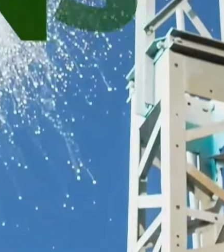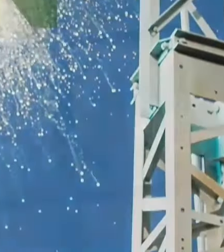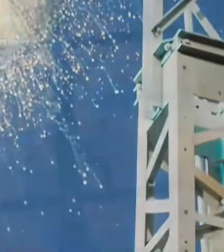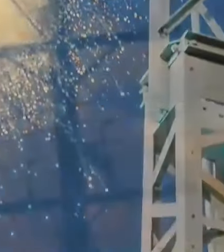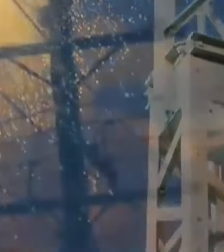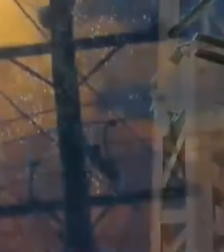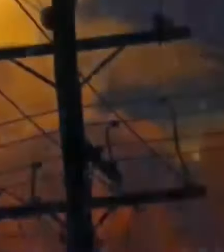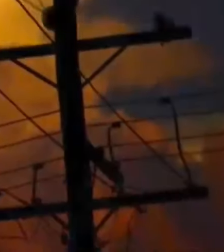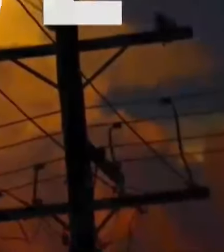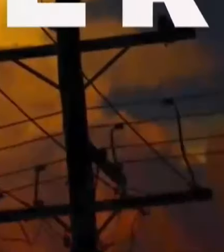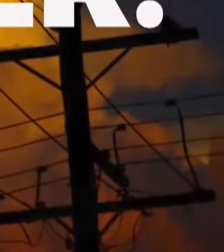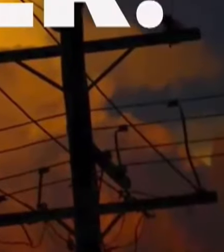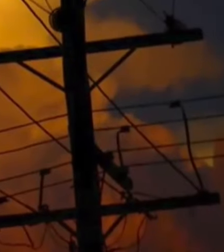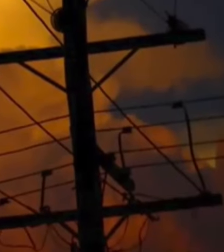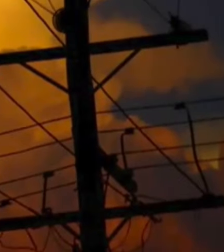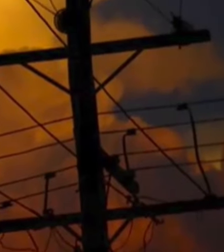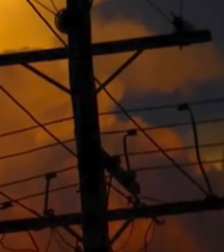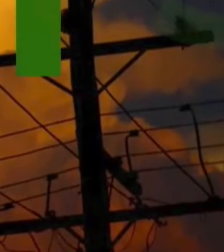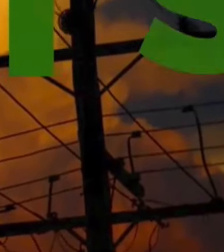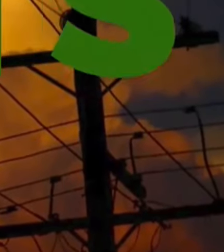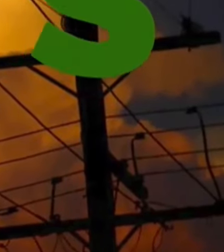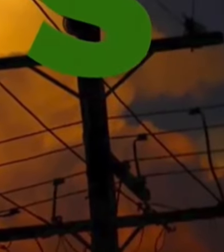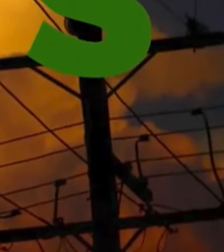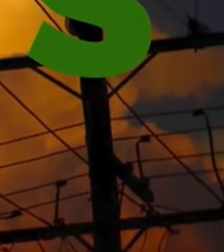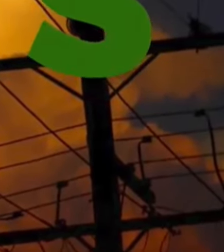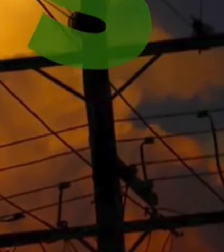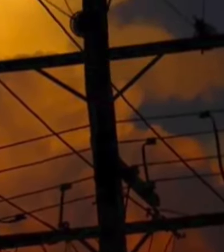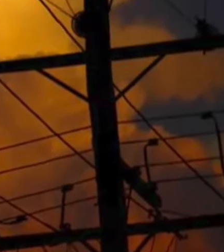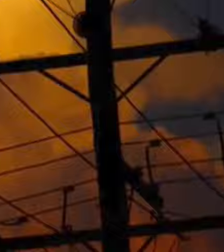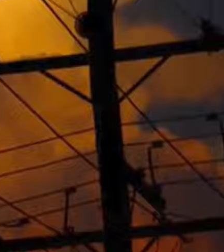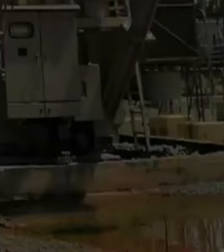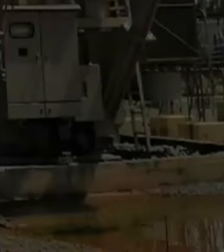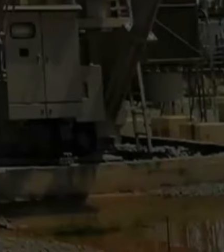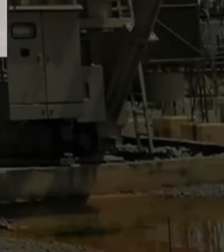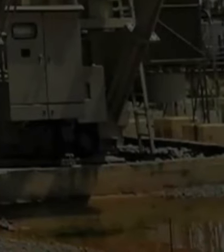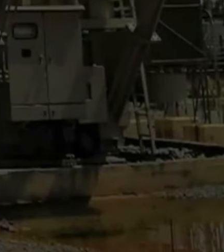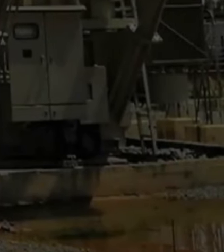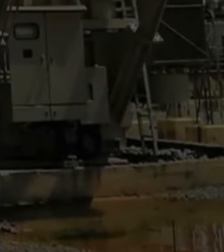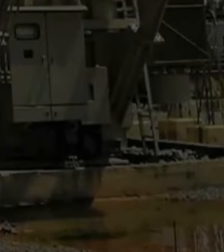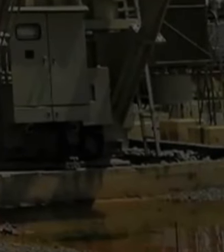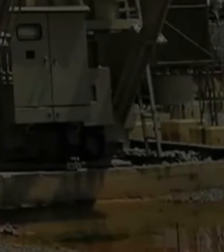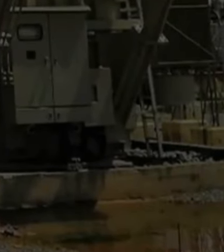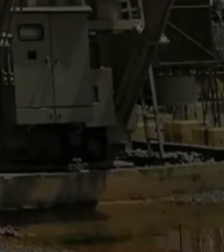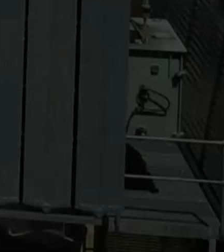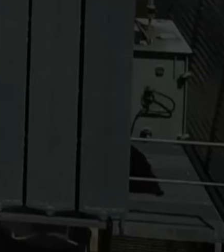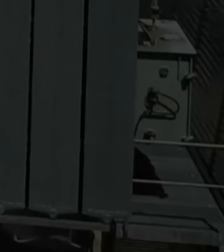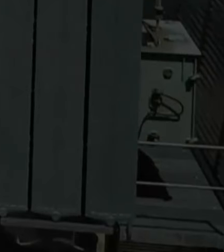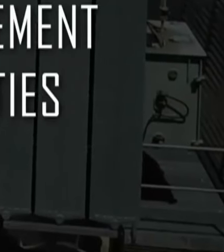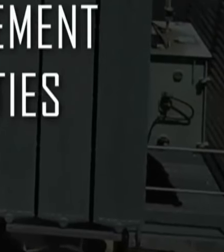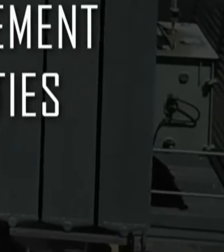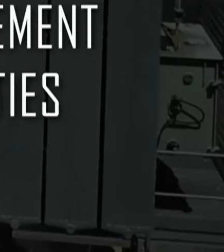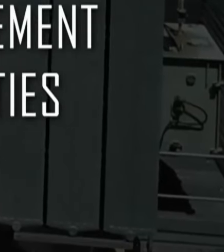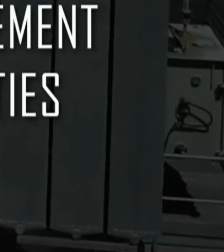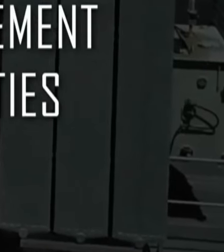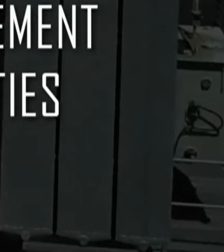your loved ones. Remember that national assets belong to all of us, hence the need to protect them. Report